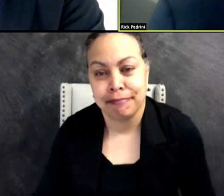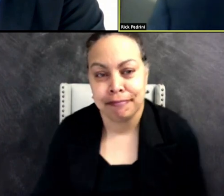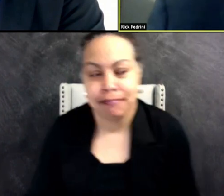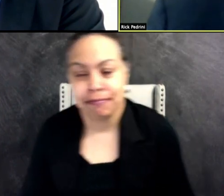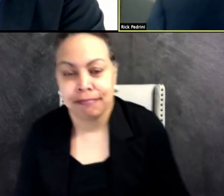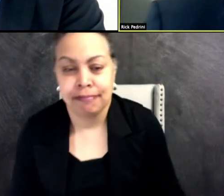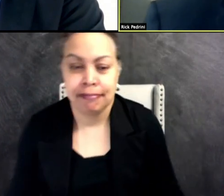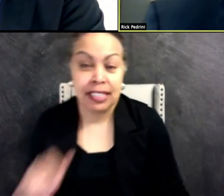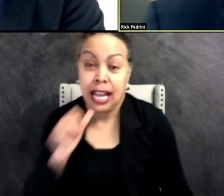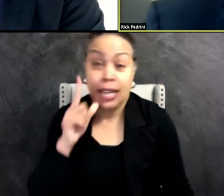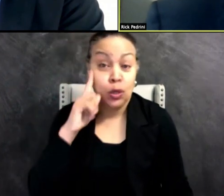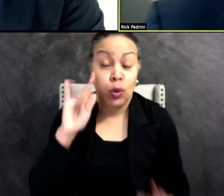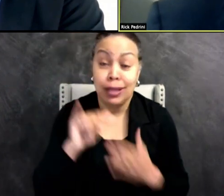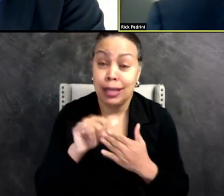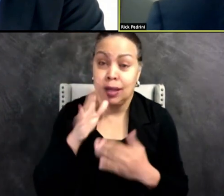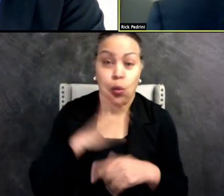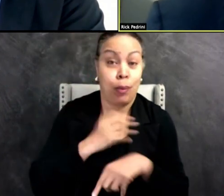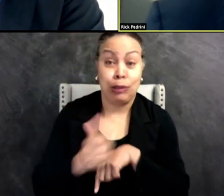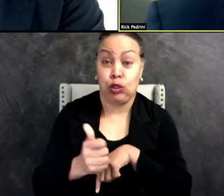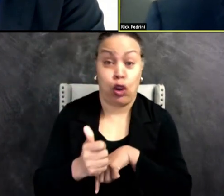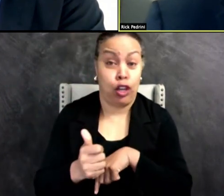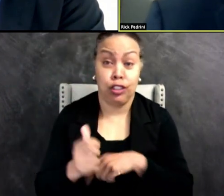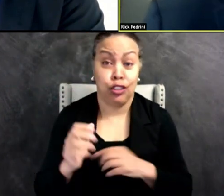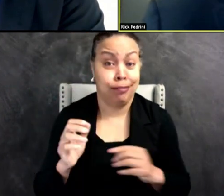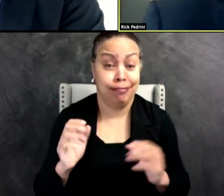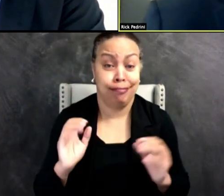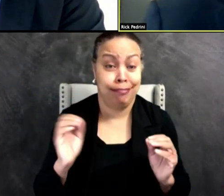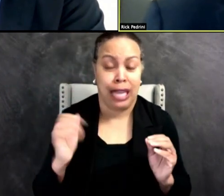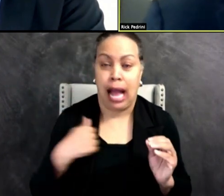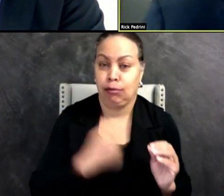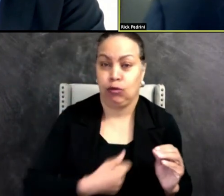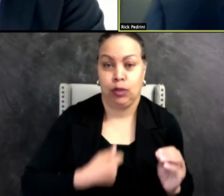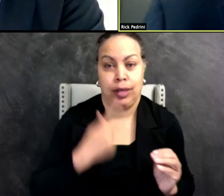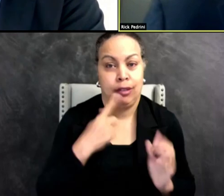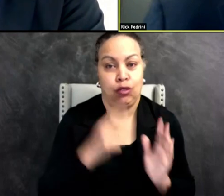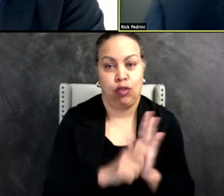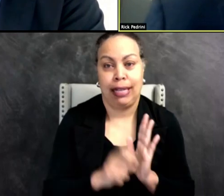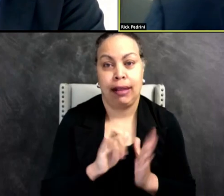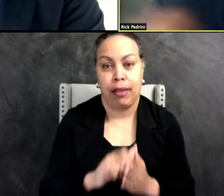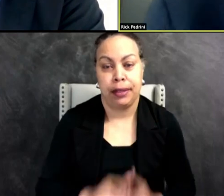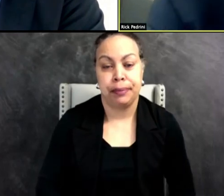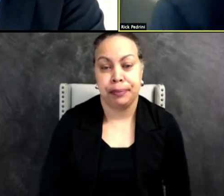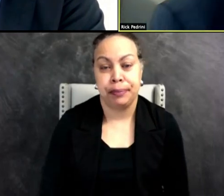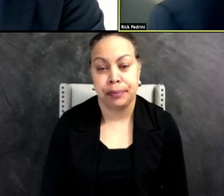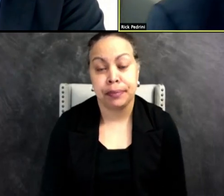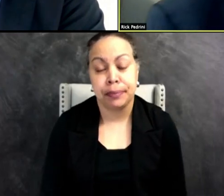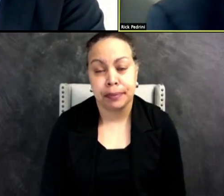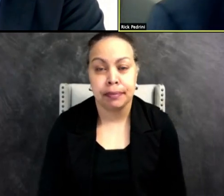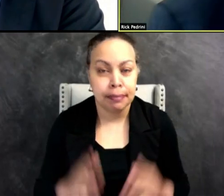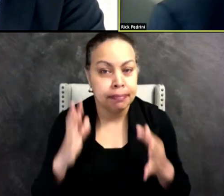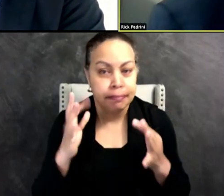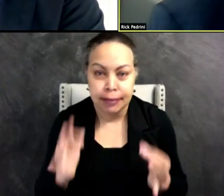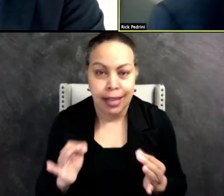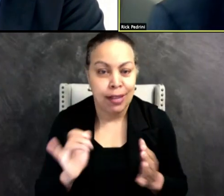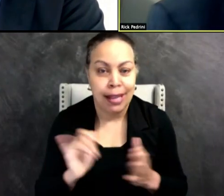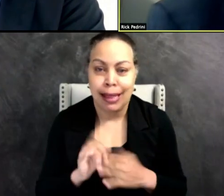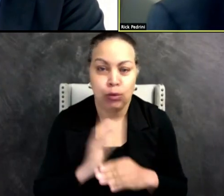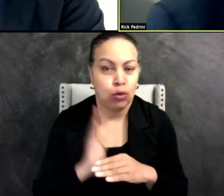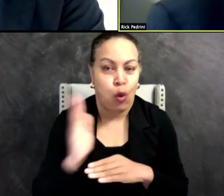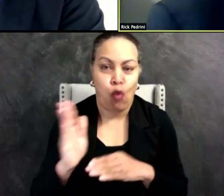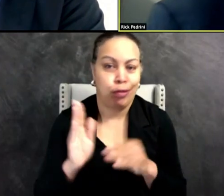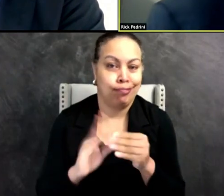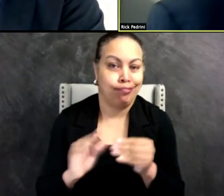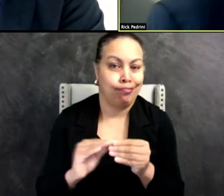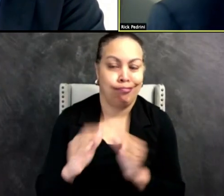I don't think she was ever charged or anything. Um, I regret writing that. It was definitely old. It was an over the top commentary,